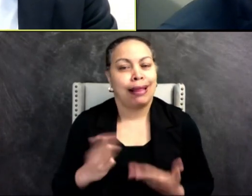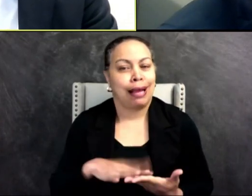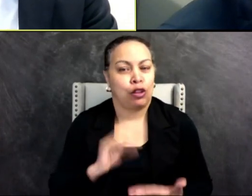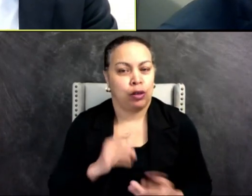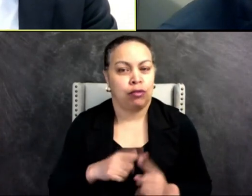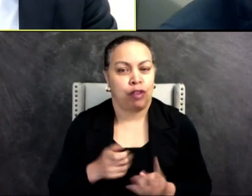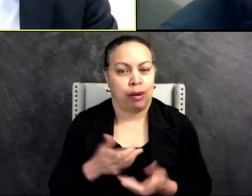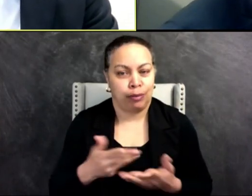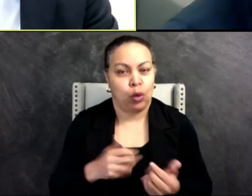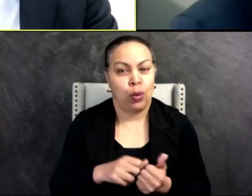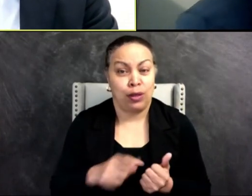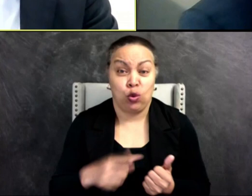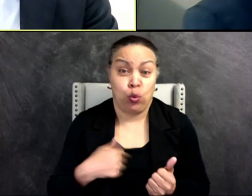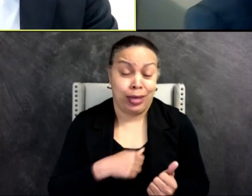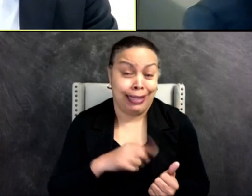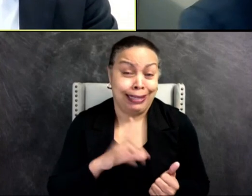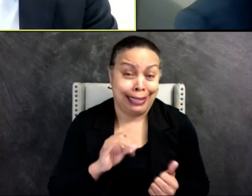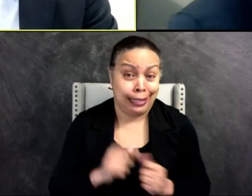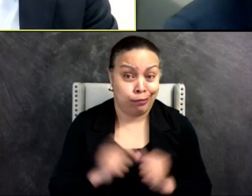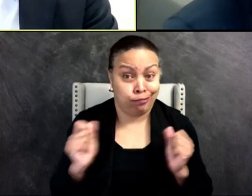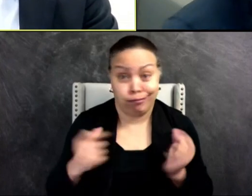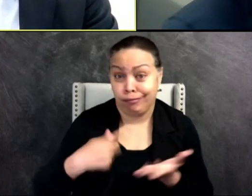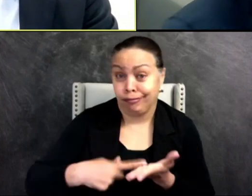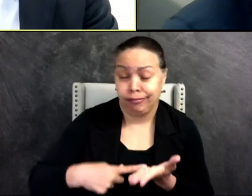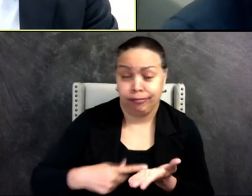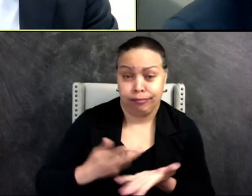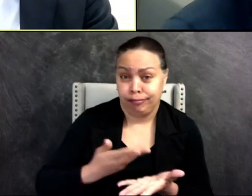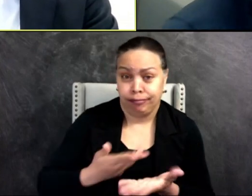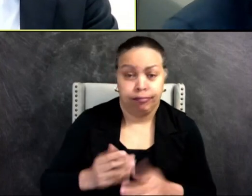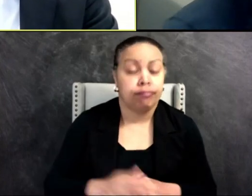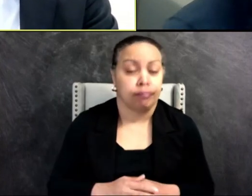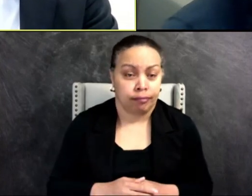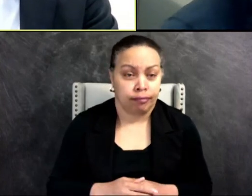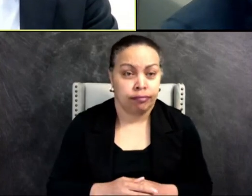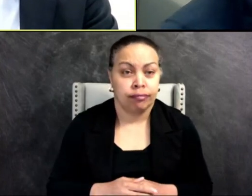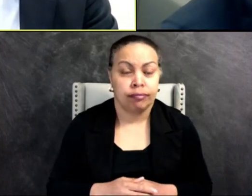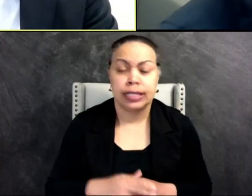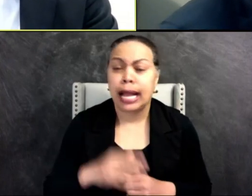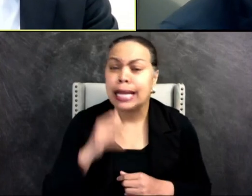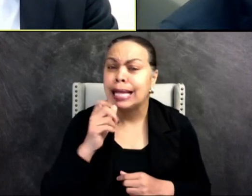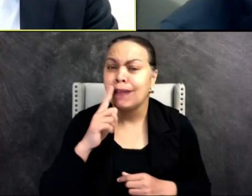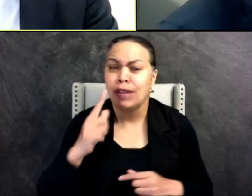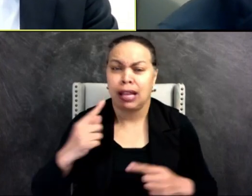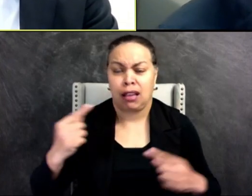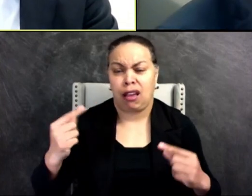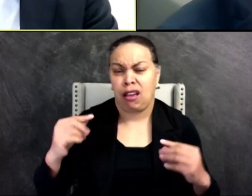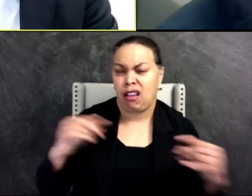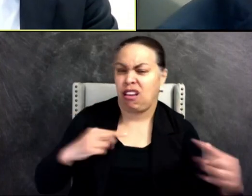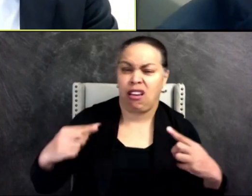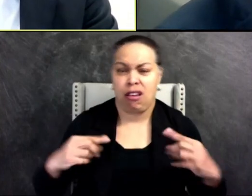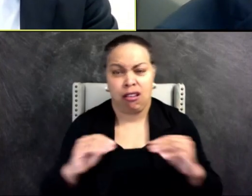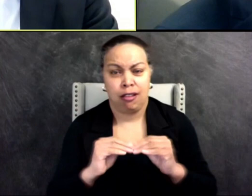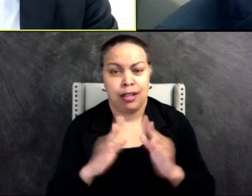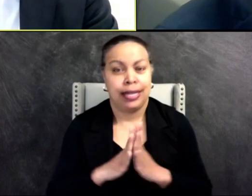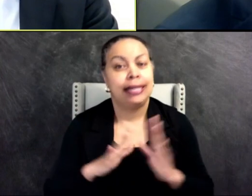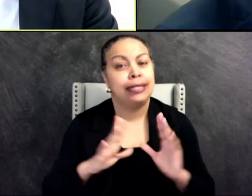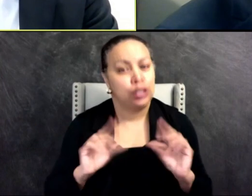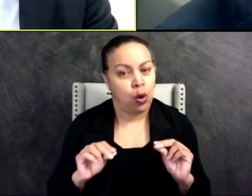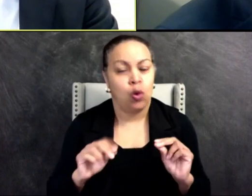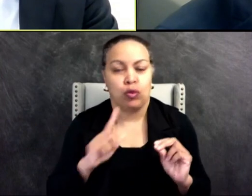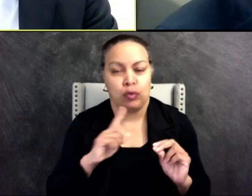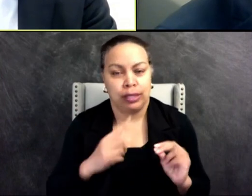real talk and it wasn't a contentious one. It was one with a civil rights activist